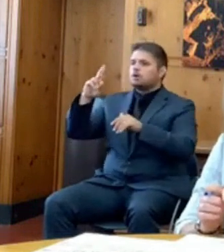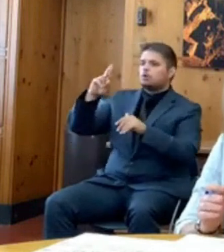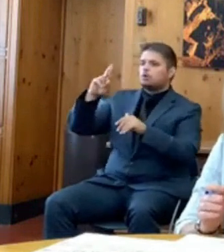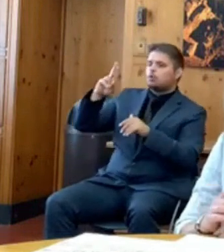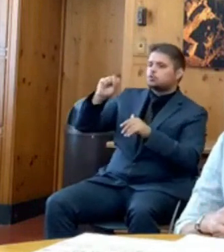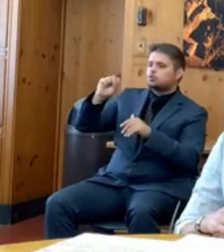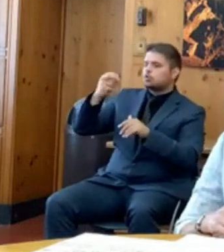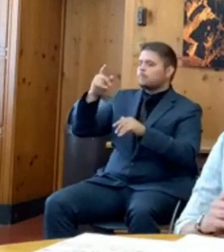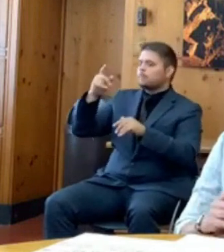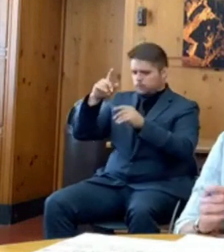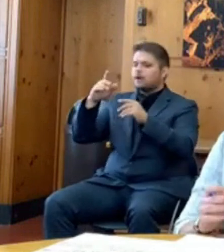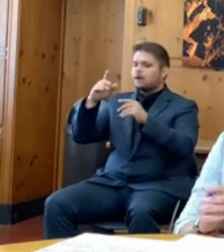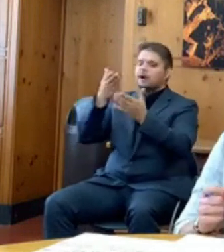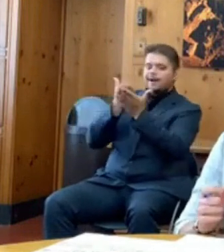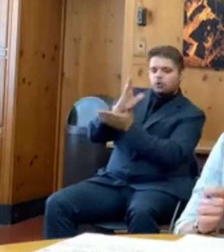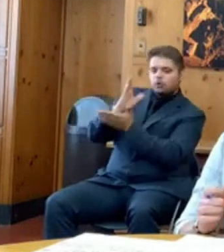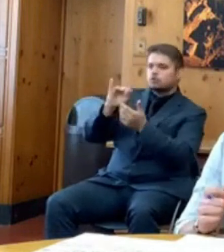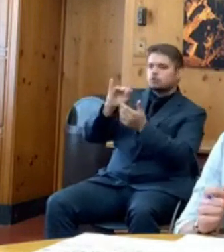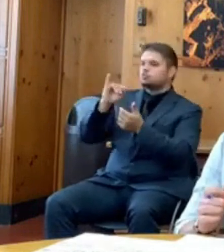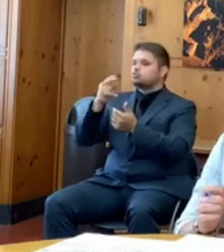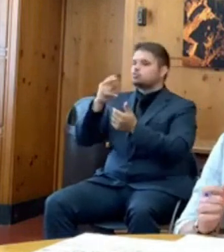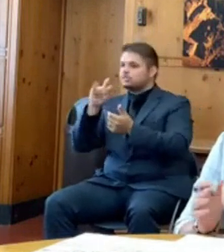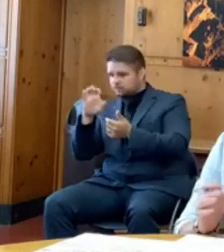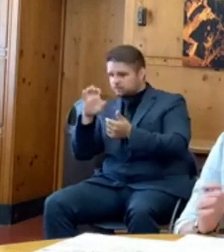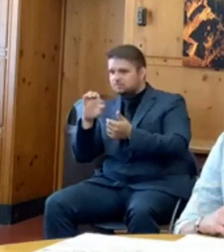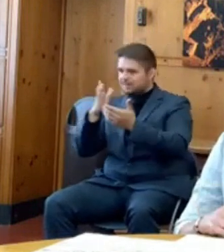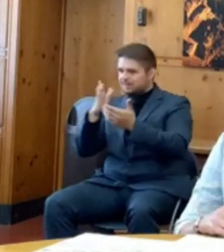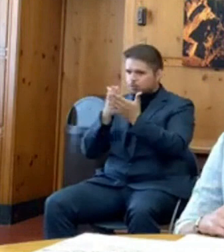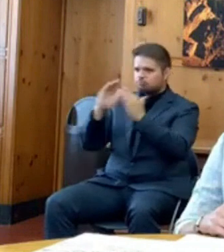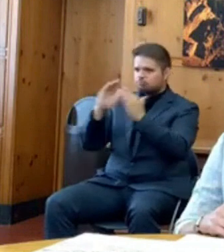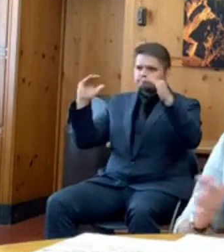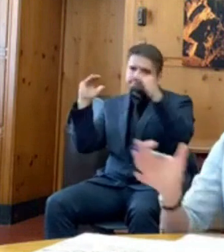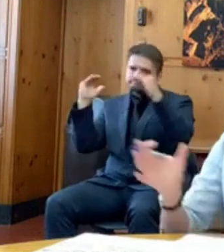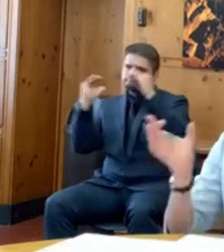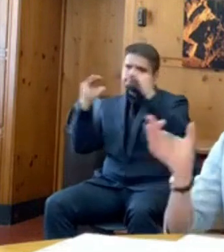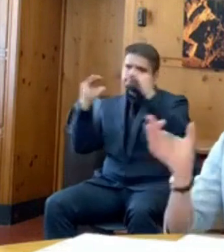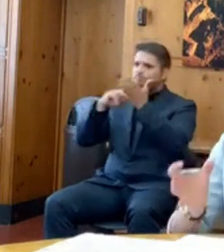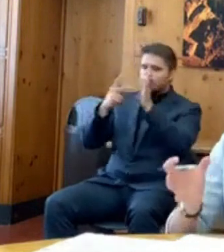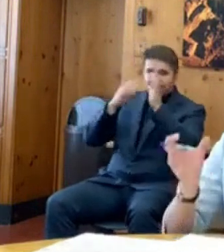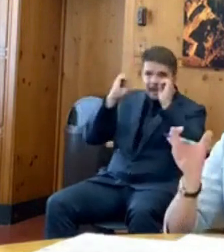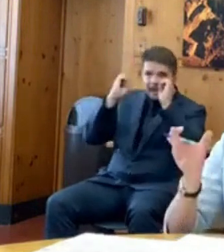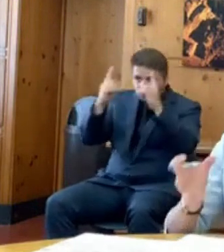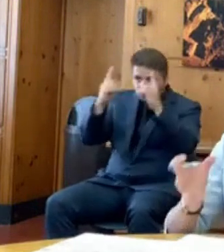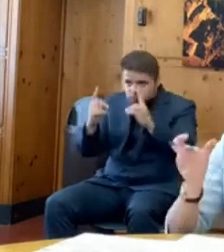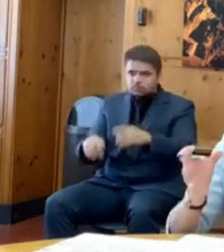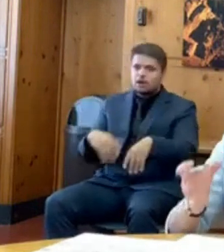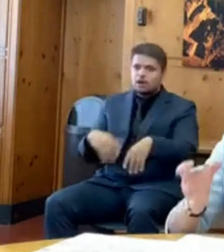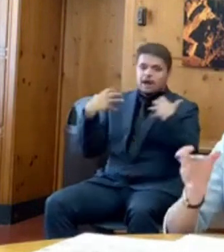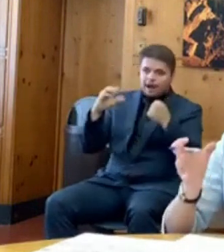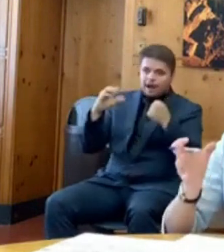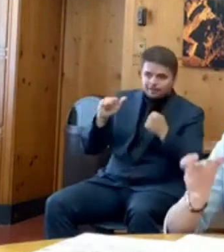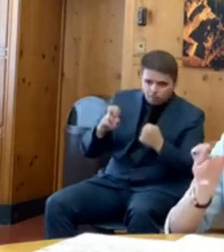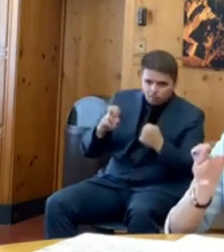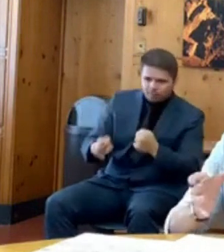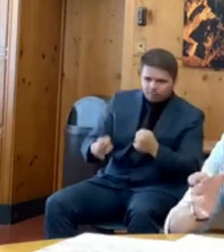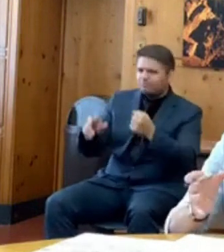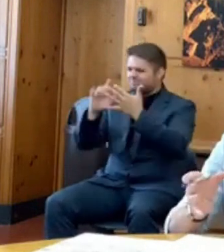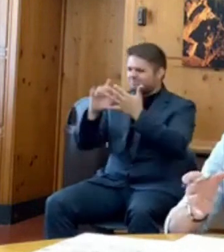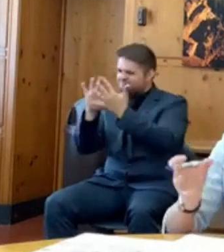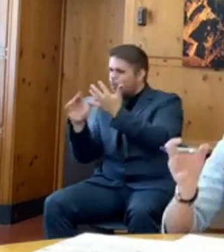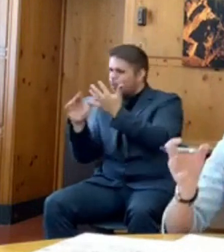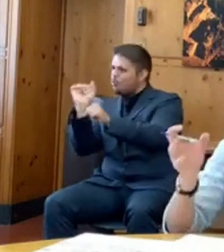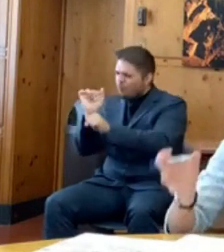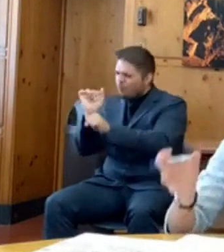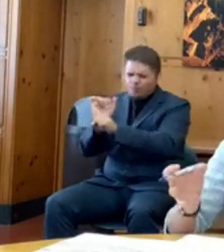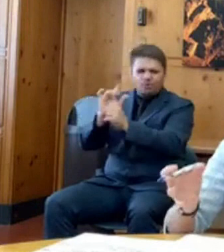criminal justice system, in our education system, in our health care system. This is work that we all need to do together.